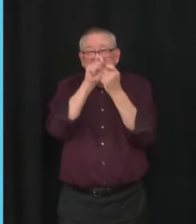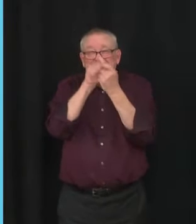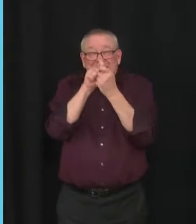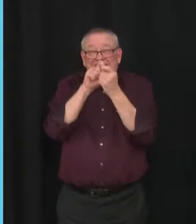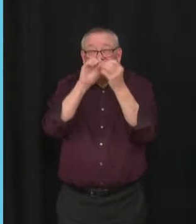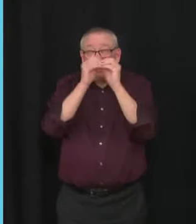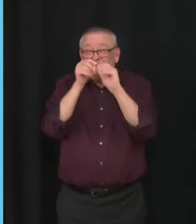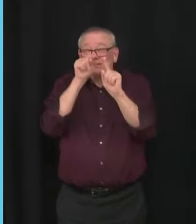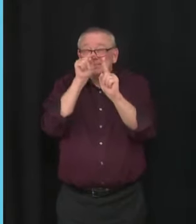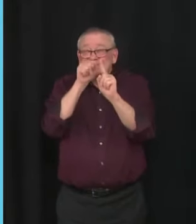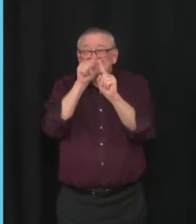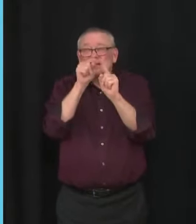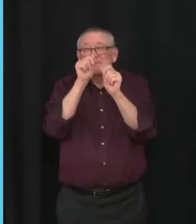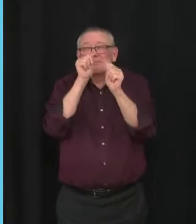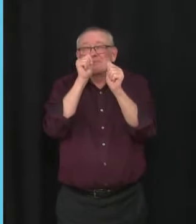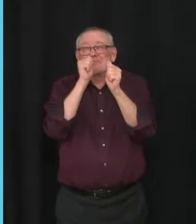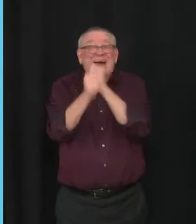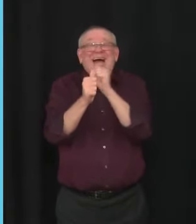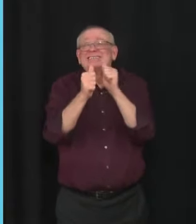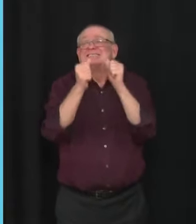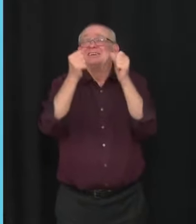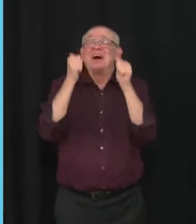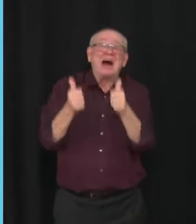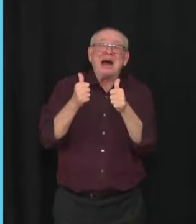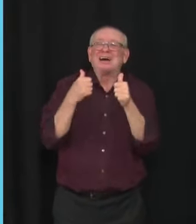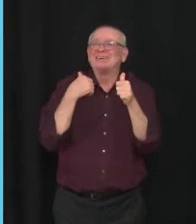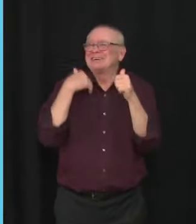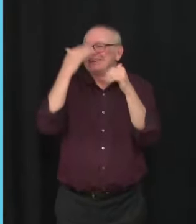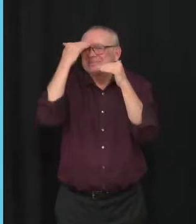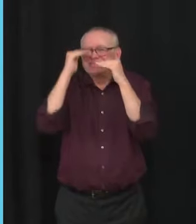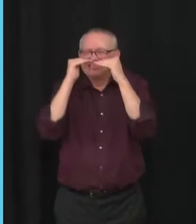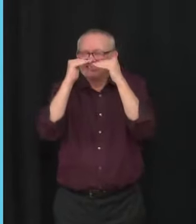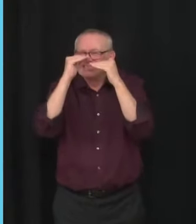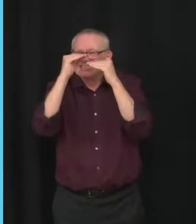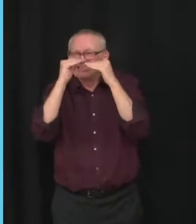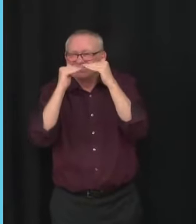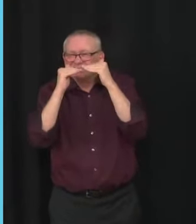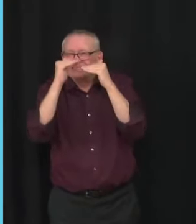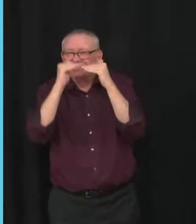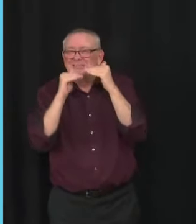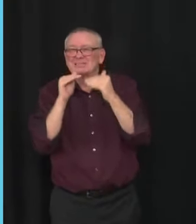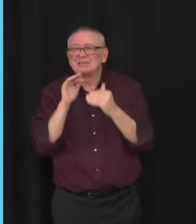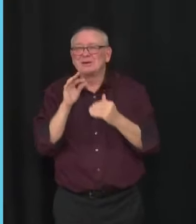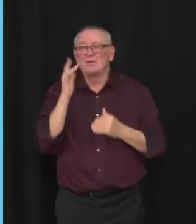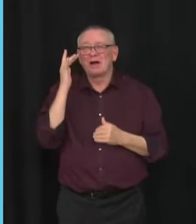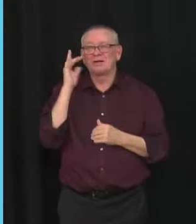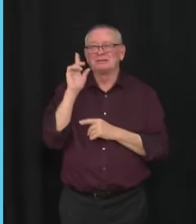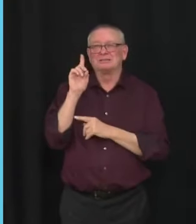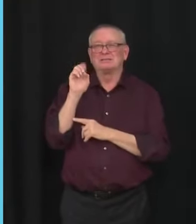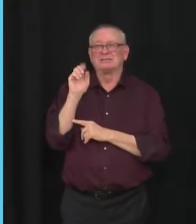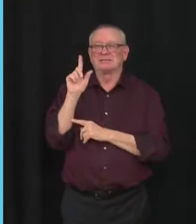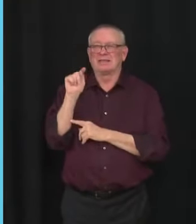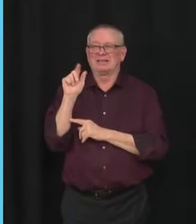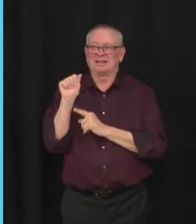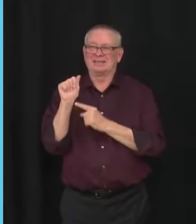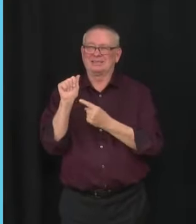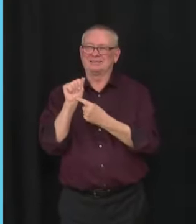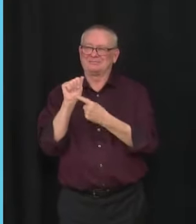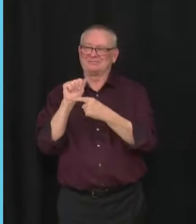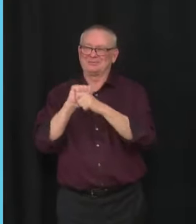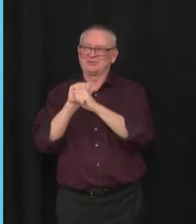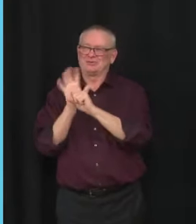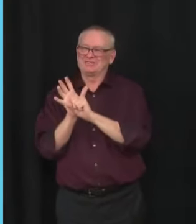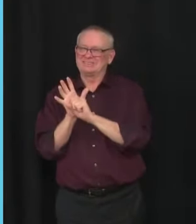protection that we would need, especially against the Delta variant. And it is interesting to look at jurisdictions such as